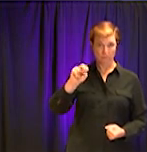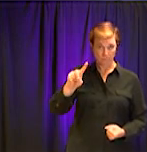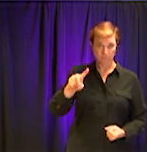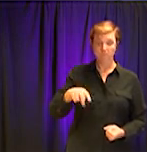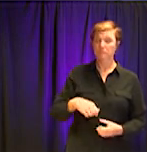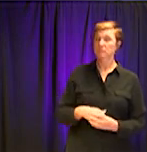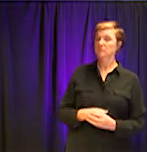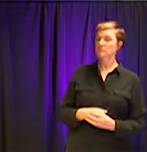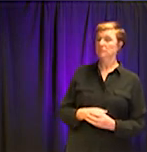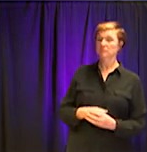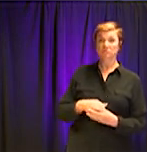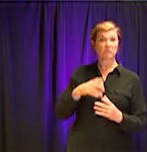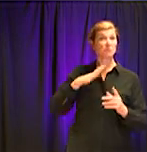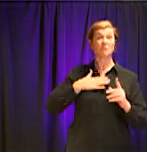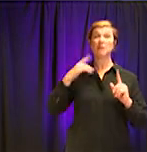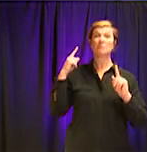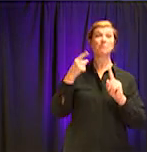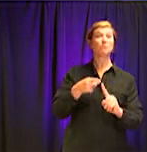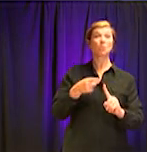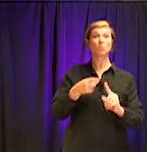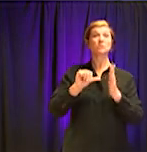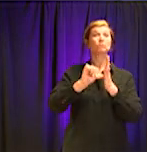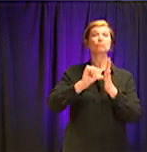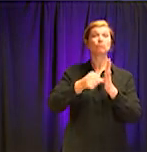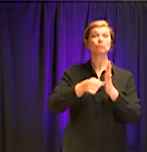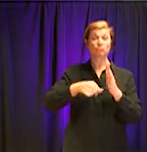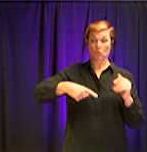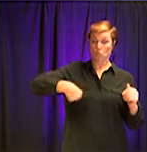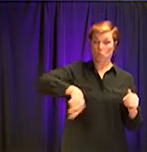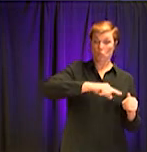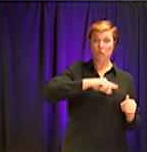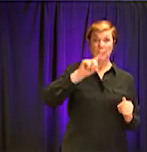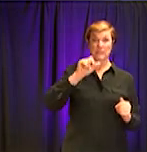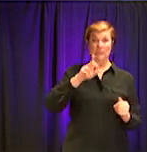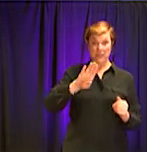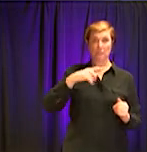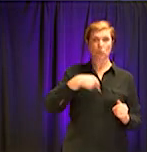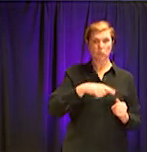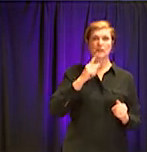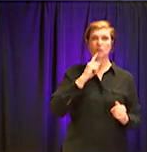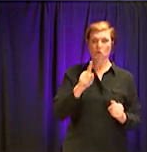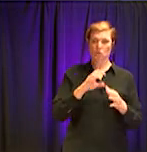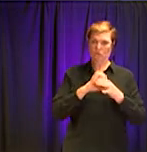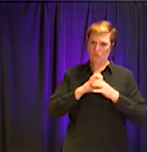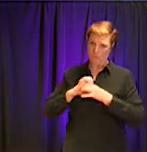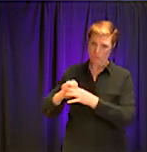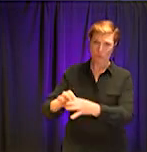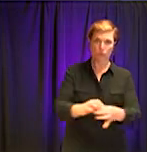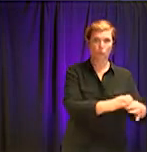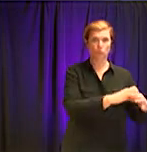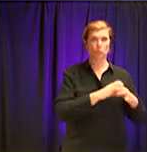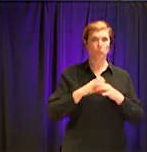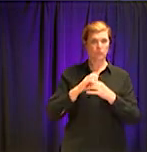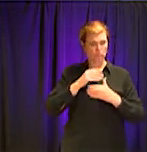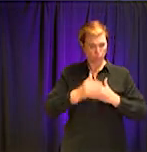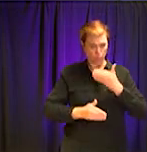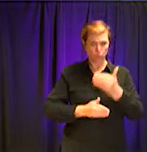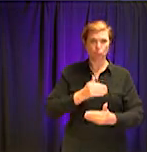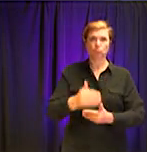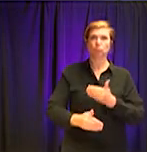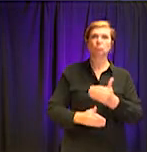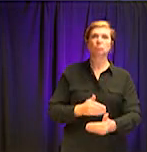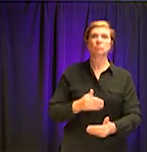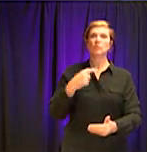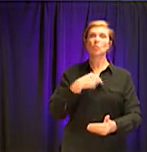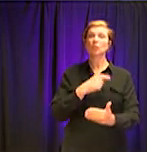as the governing authority of DeKalb County. We are unified. I would like to thank the dedicated and hardworking